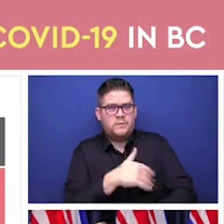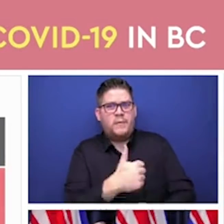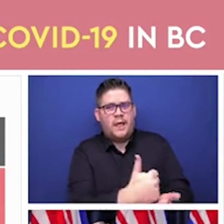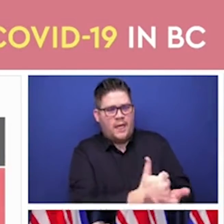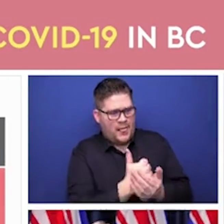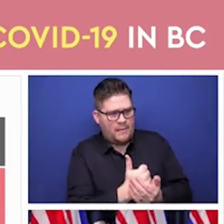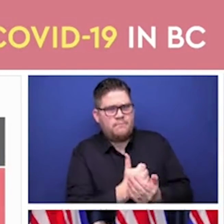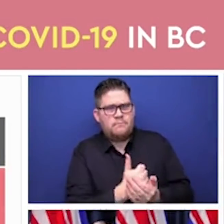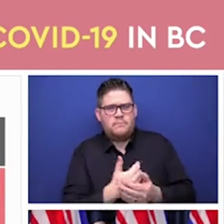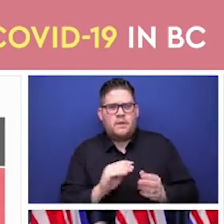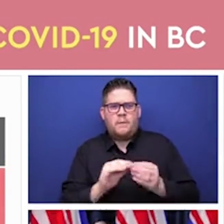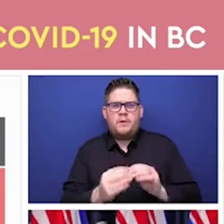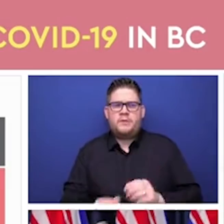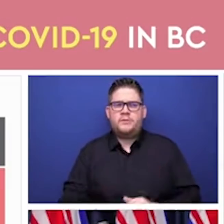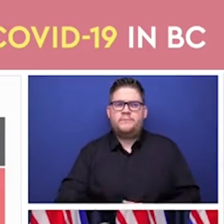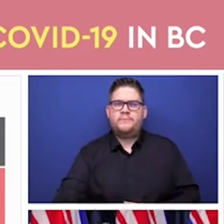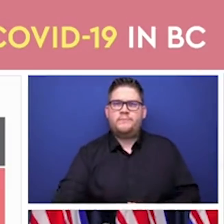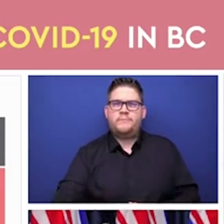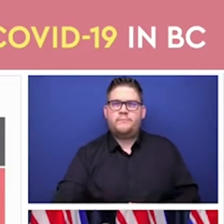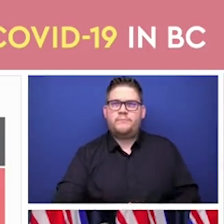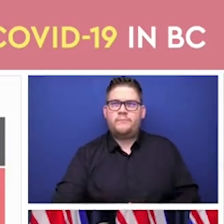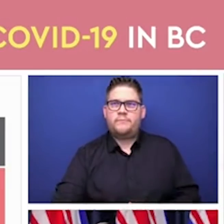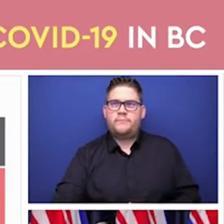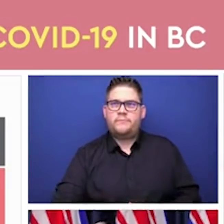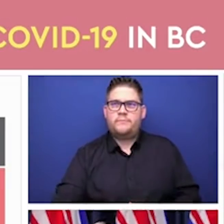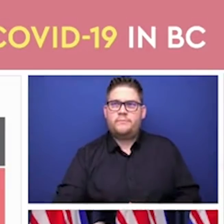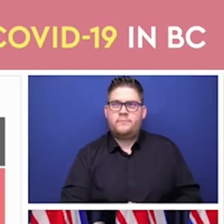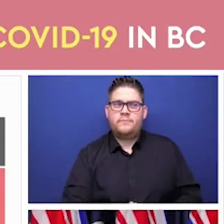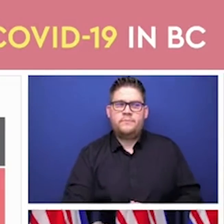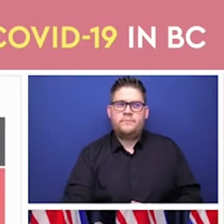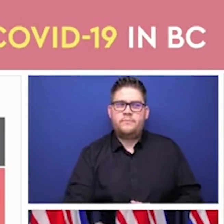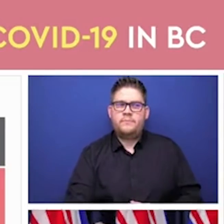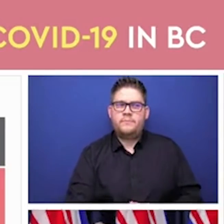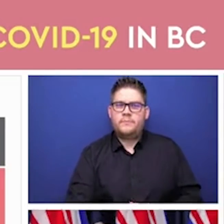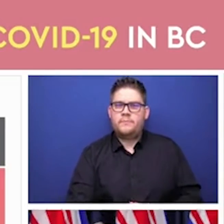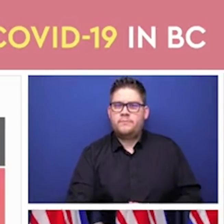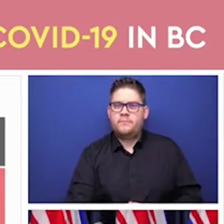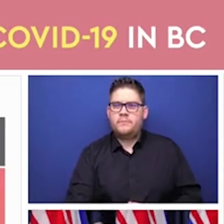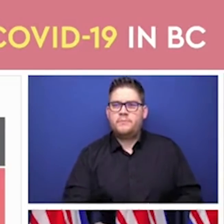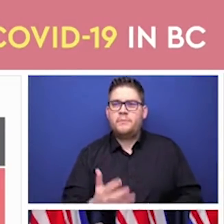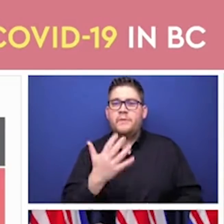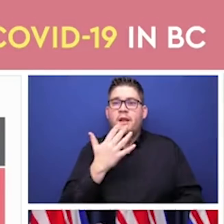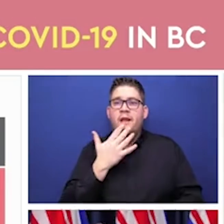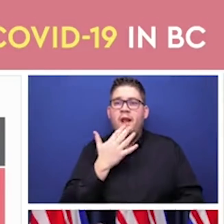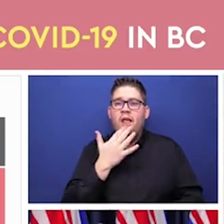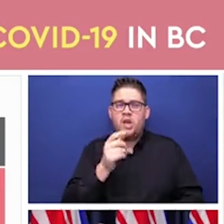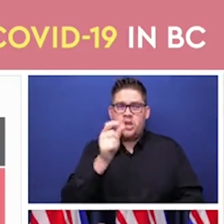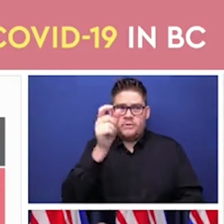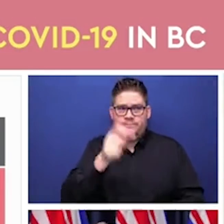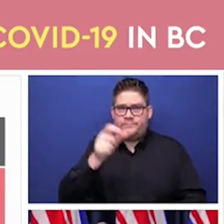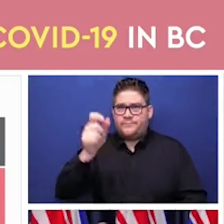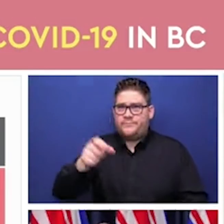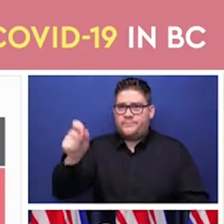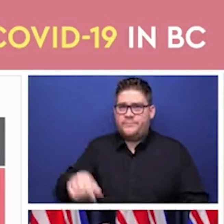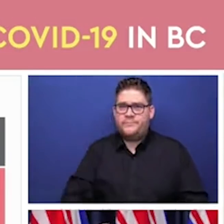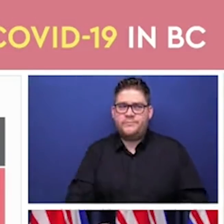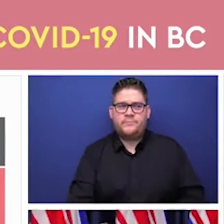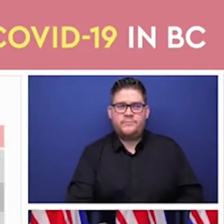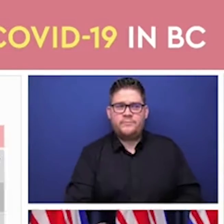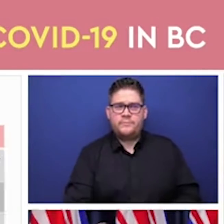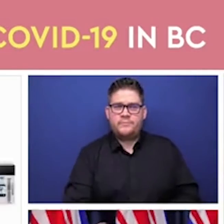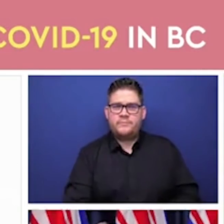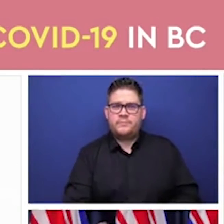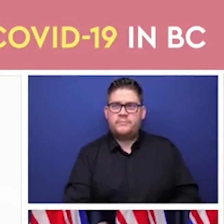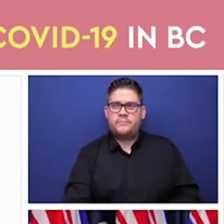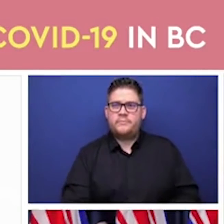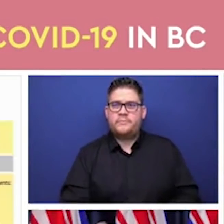So moving on to the next slide slide our COVID our whoops I think we got